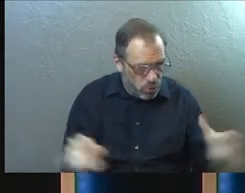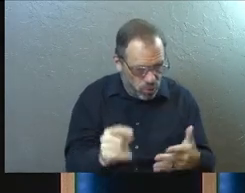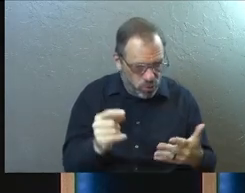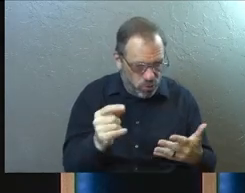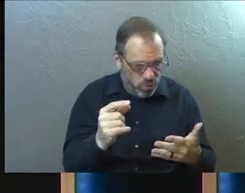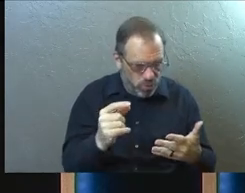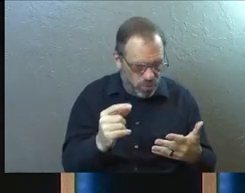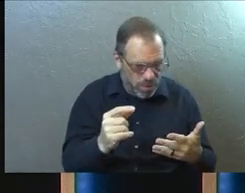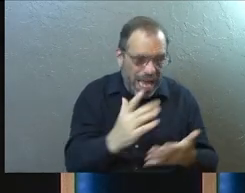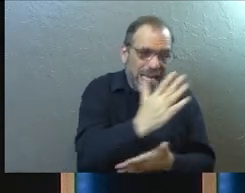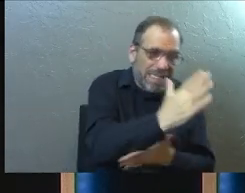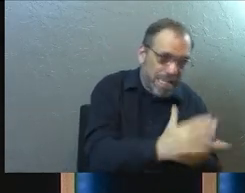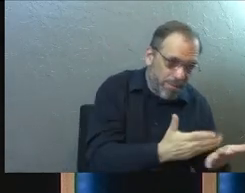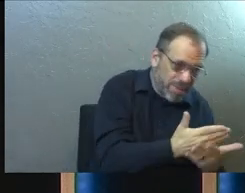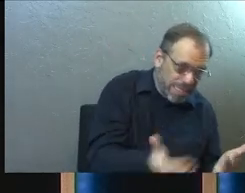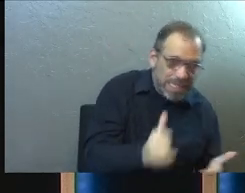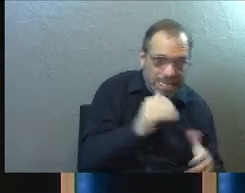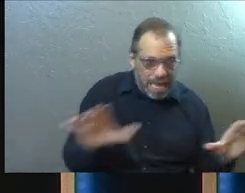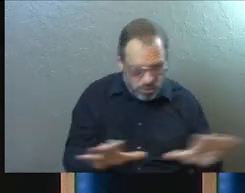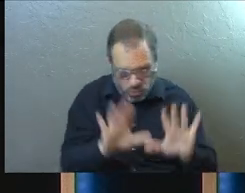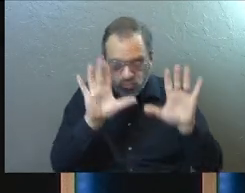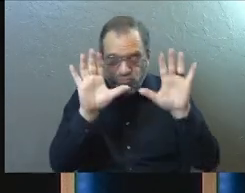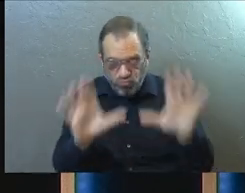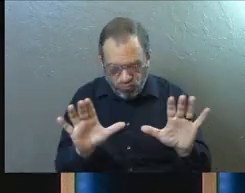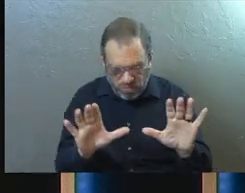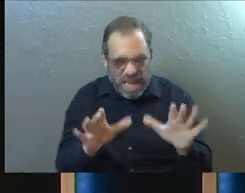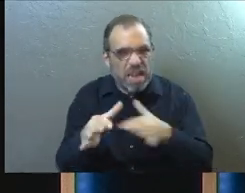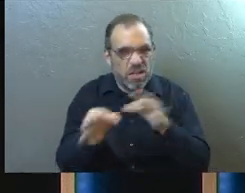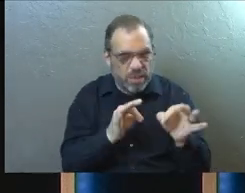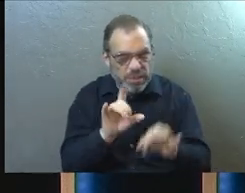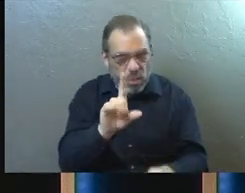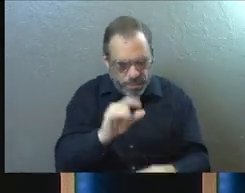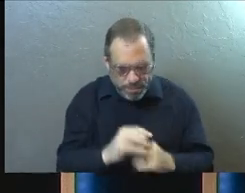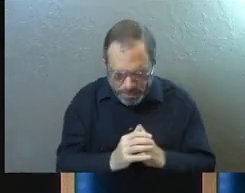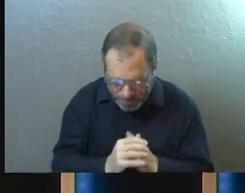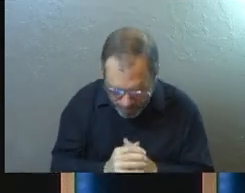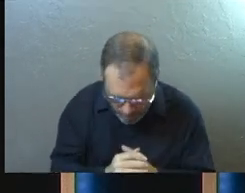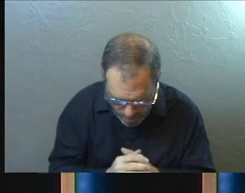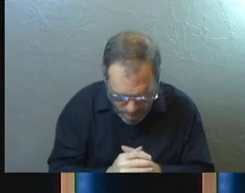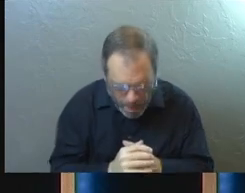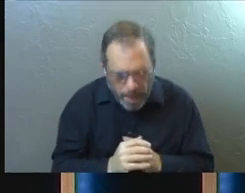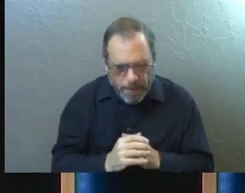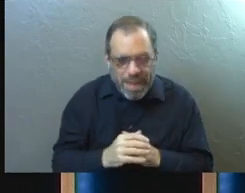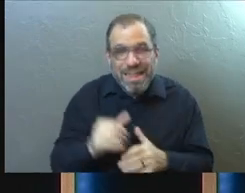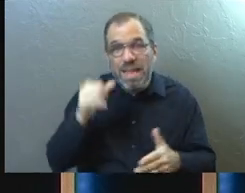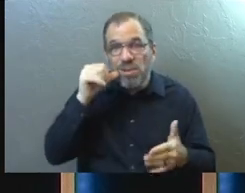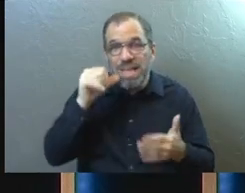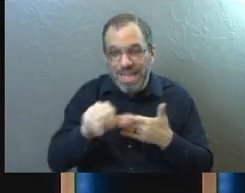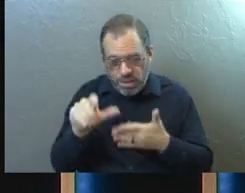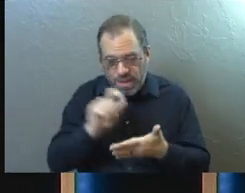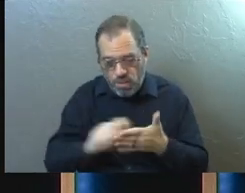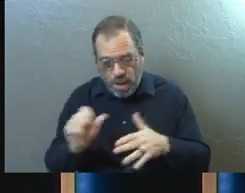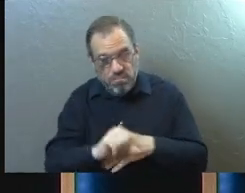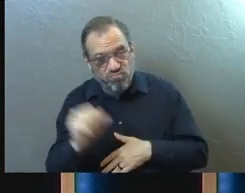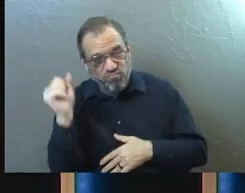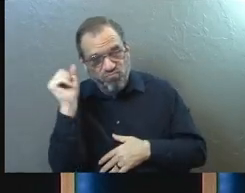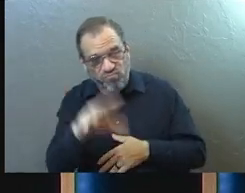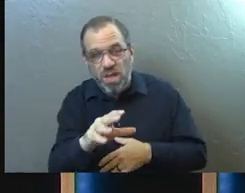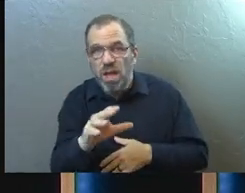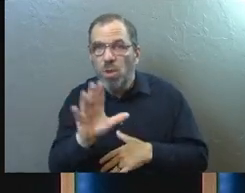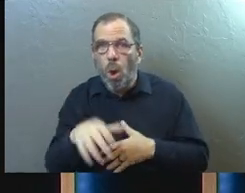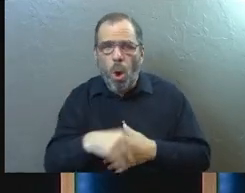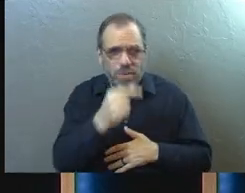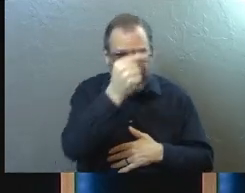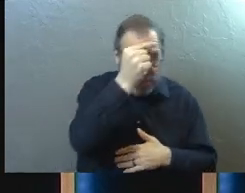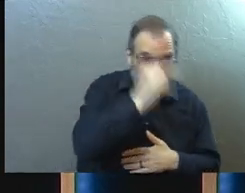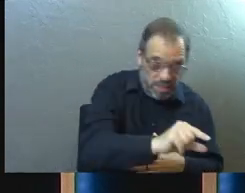or to not do some things. And we're going to get into why all of that in just a second. But I want to read the letter that they write them. So again, you've got